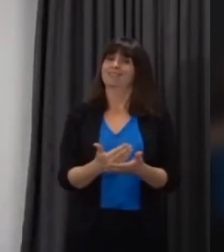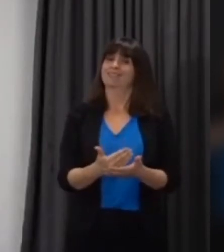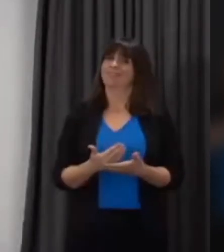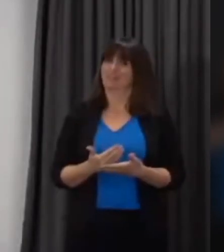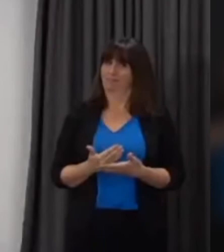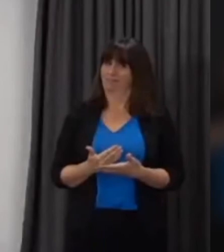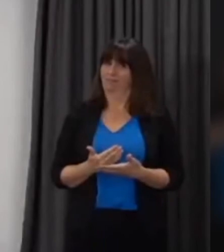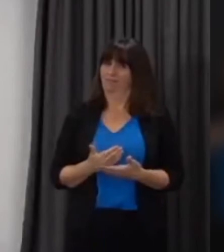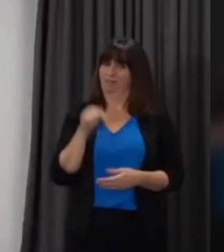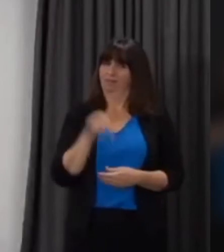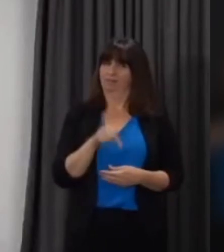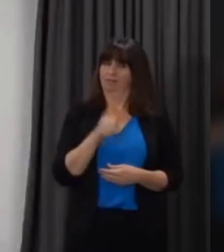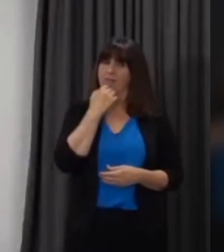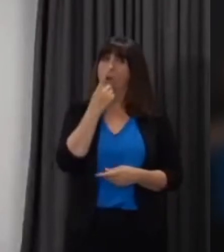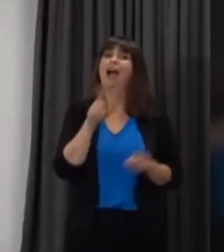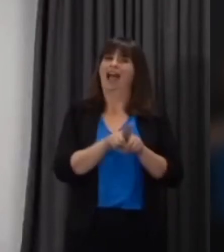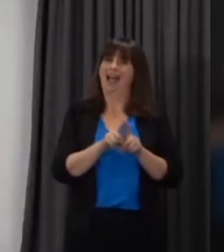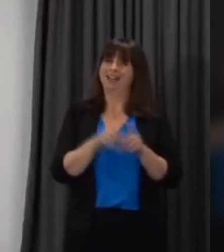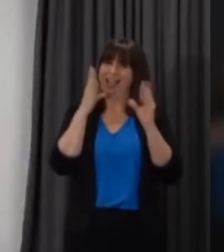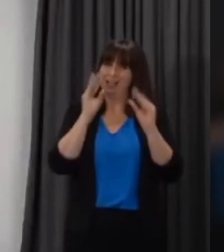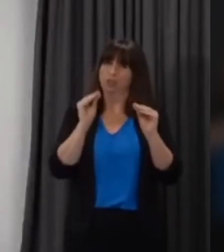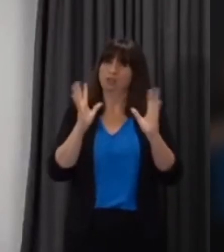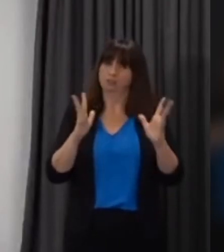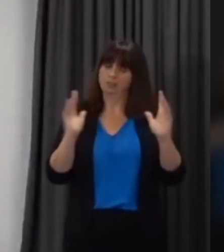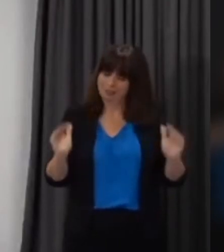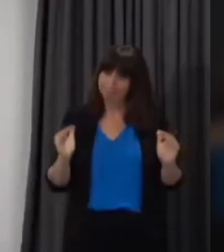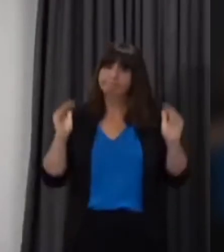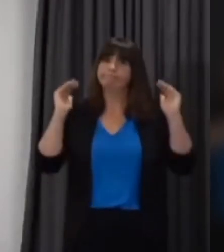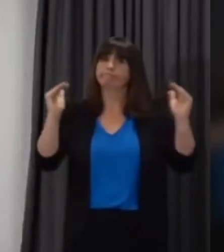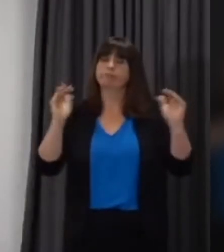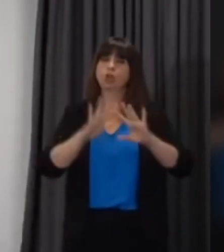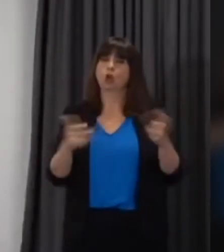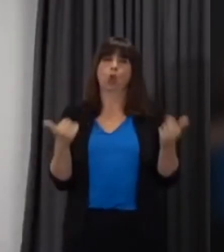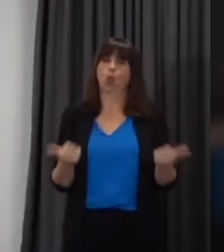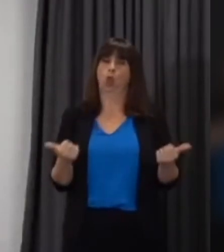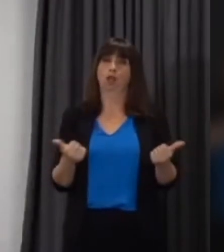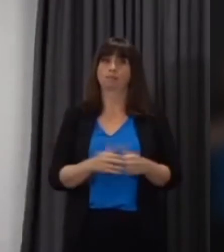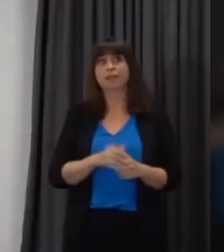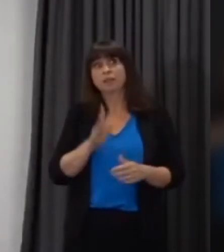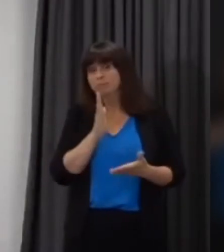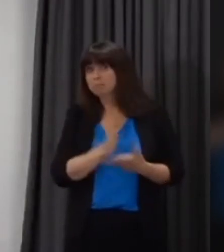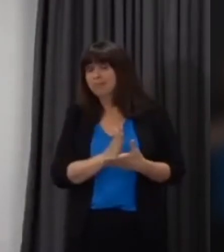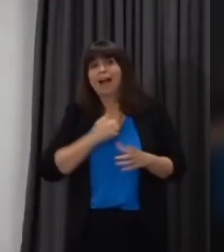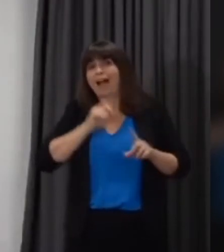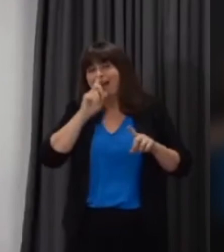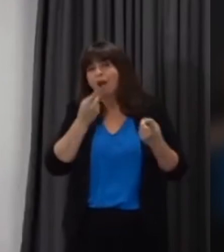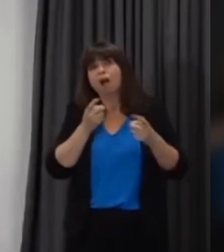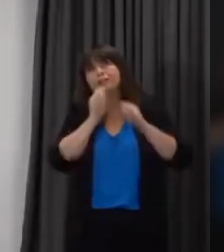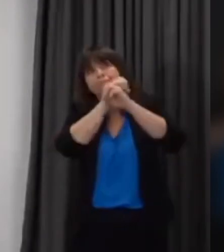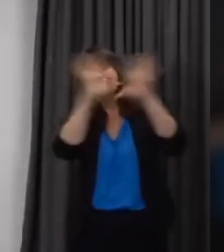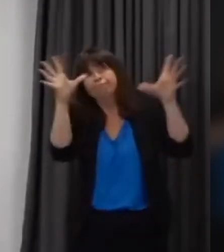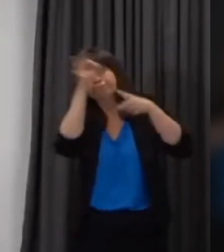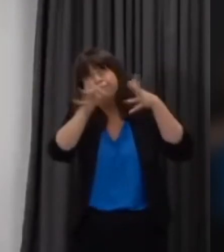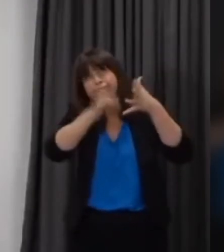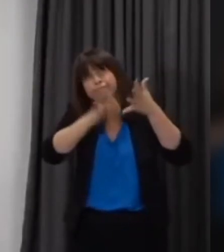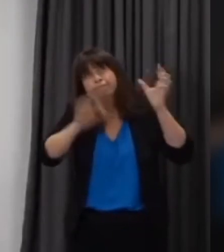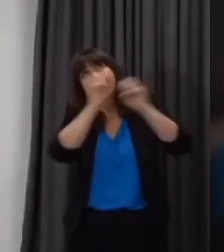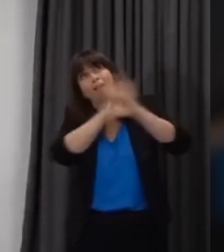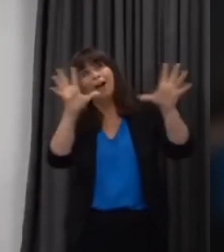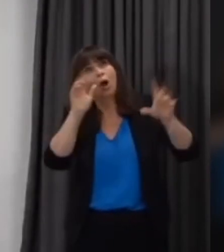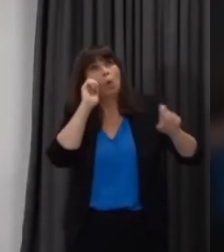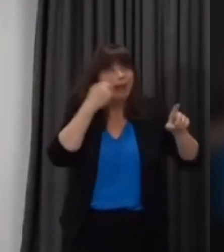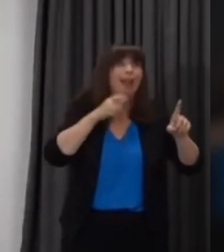quality of that education going forward but at this stage certainly too early for me to say and in many ways as